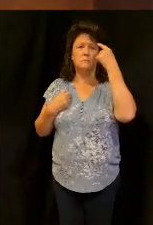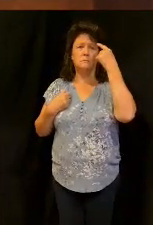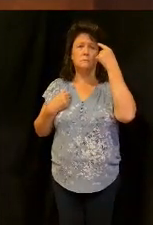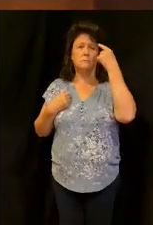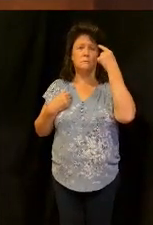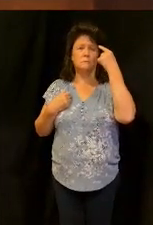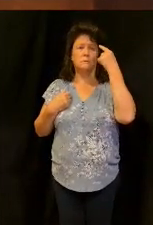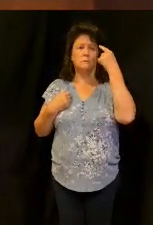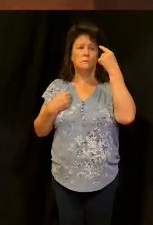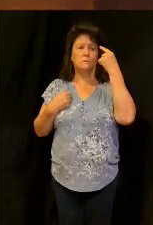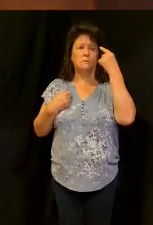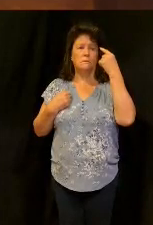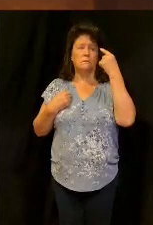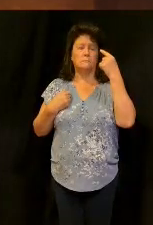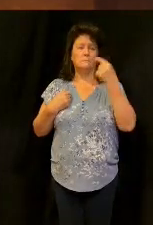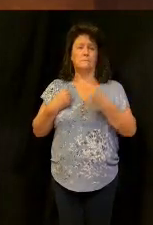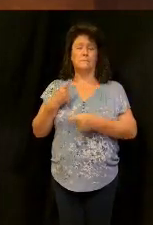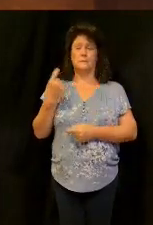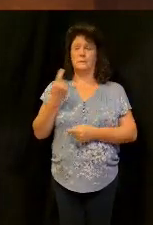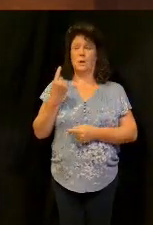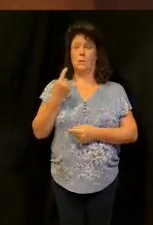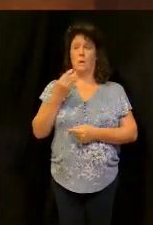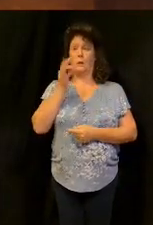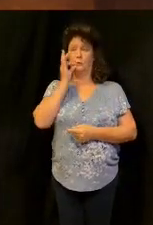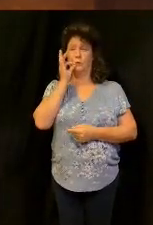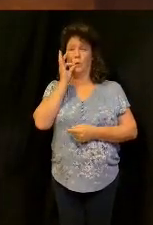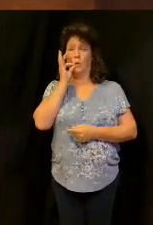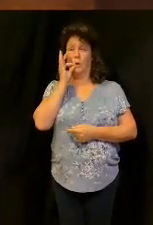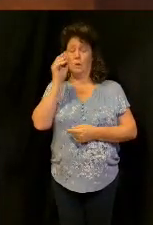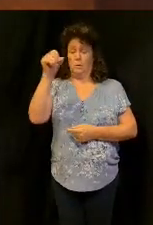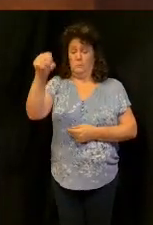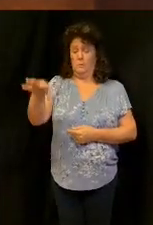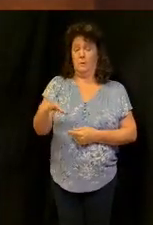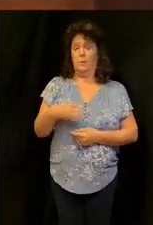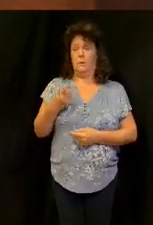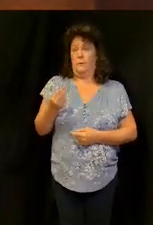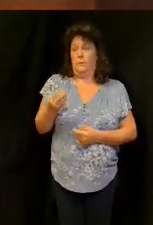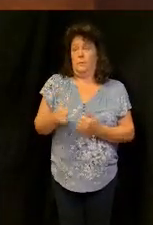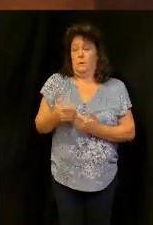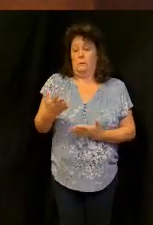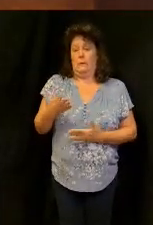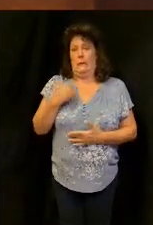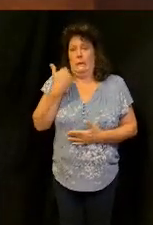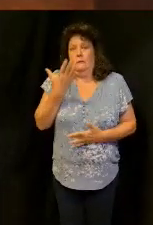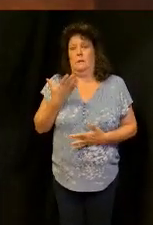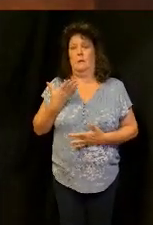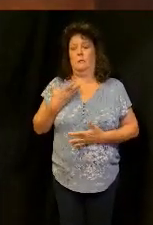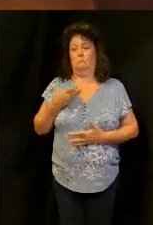one time someone put a joint monday what do you want to do with this i don't know we're not going to keep it here